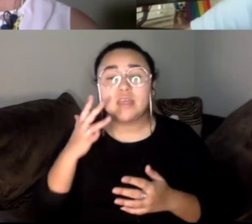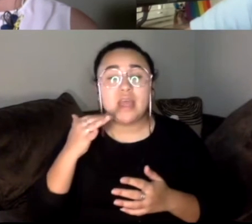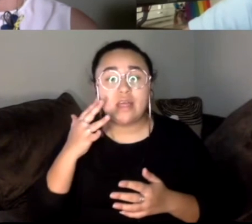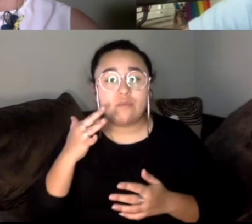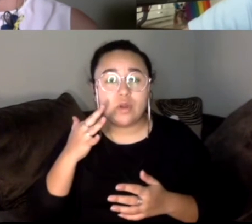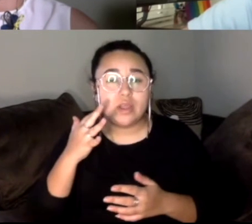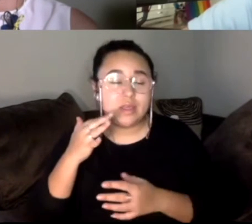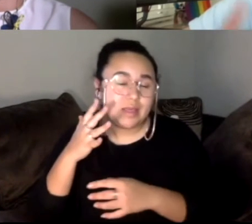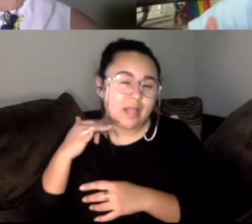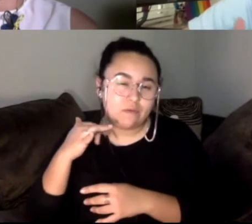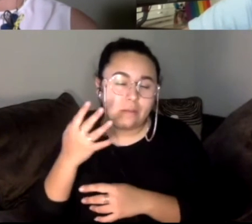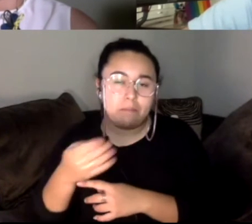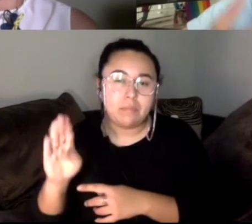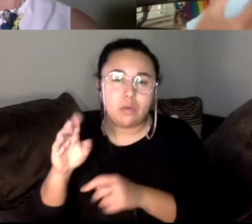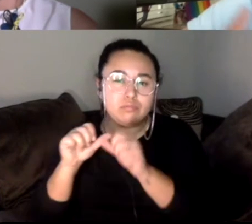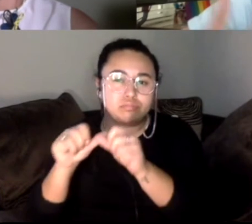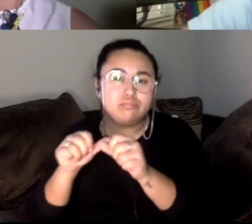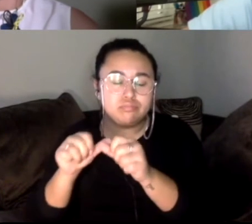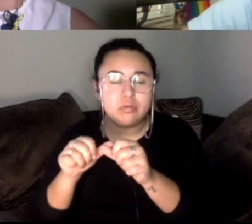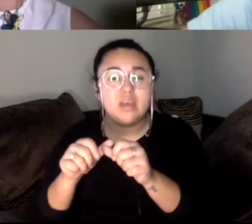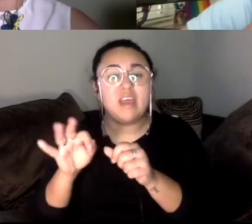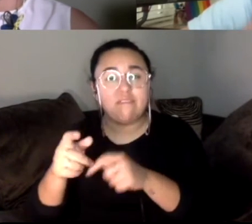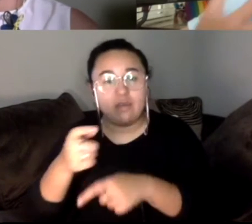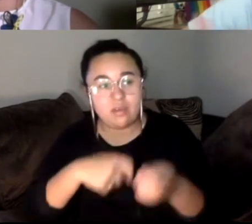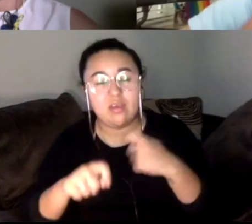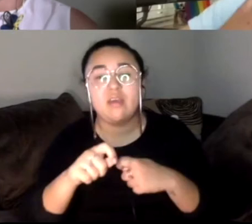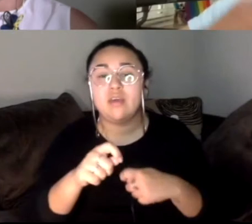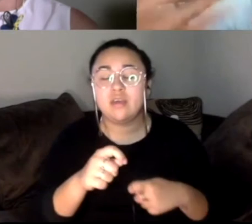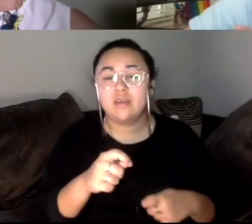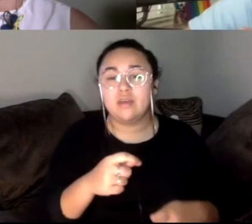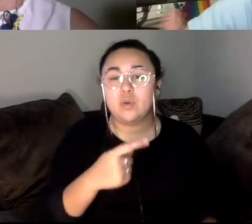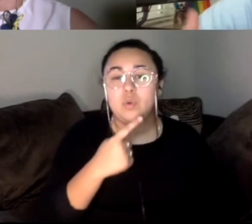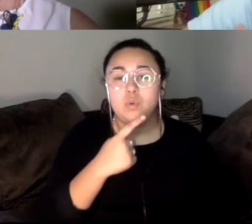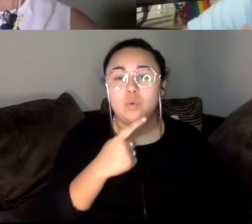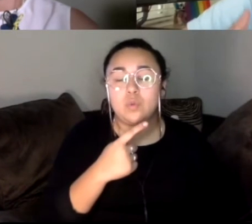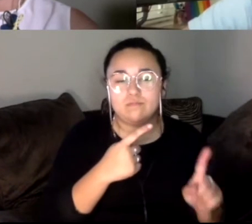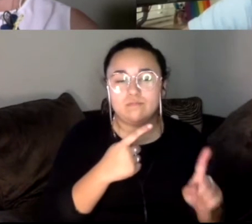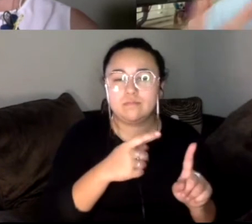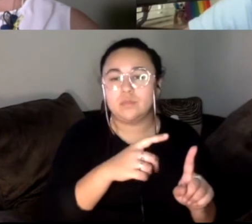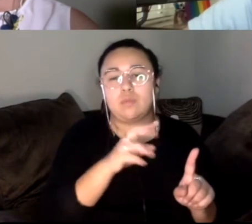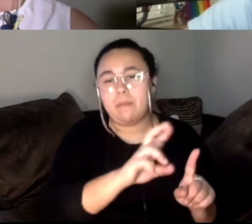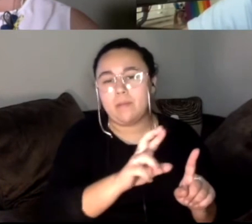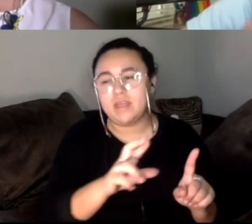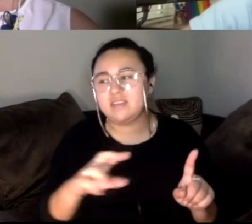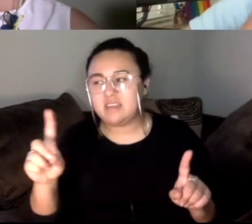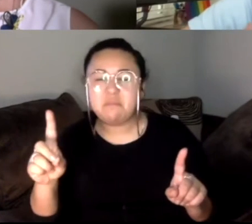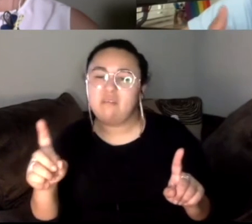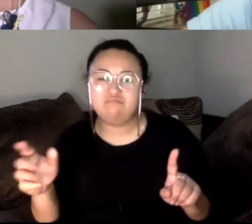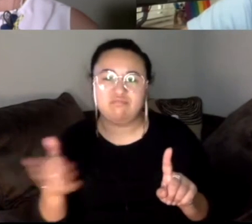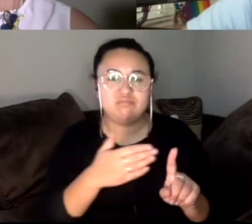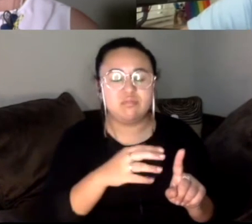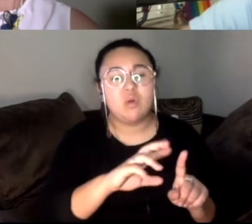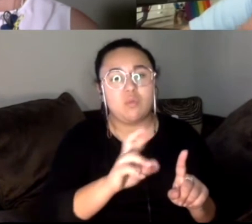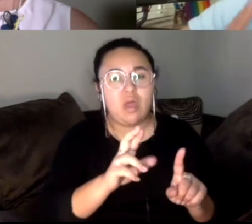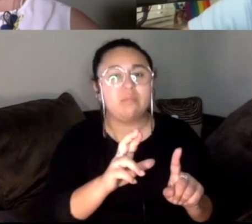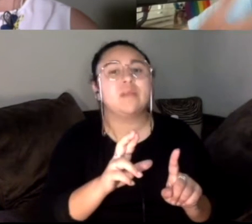and dismantled for a while has irreparable harm because other states, I can tell you from indirect my colleagues from other states, they watch what we do. And it sets such a